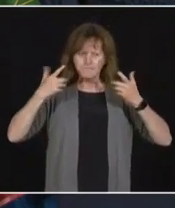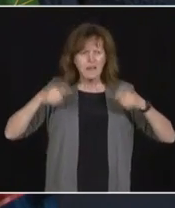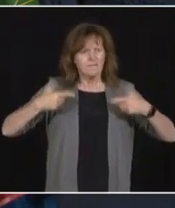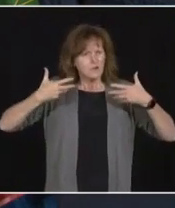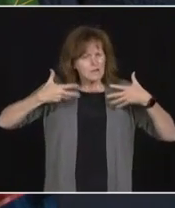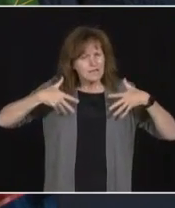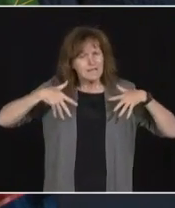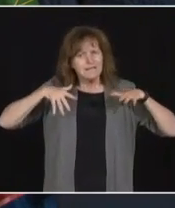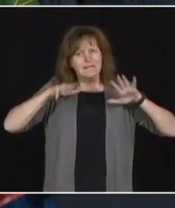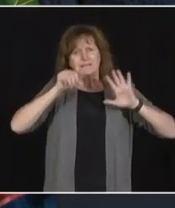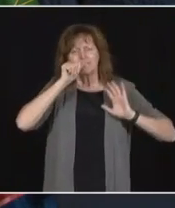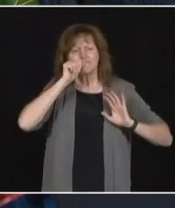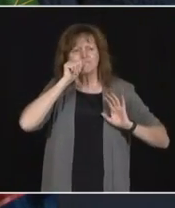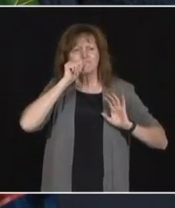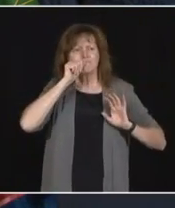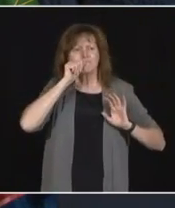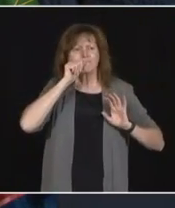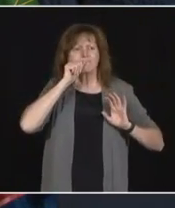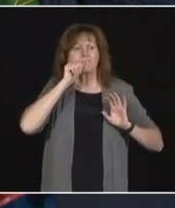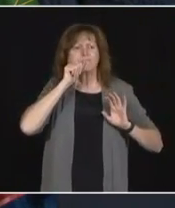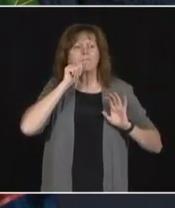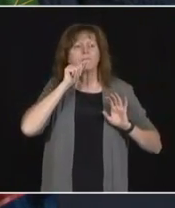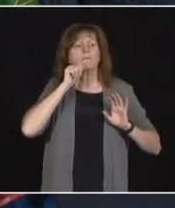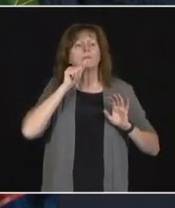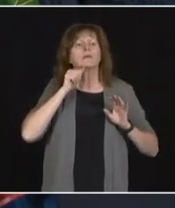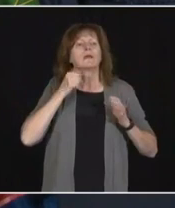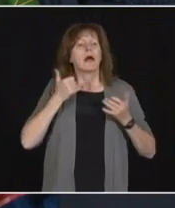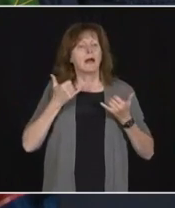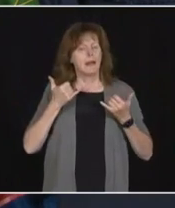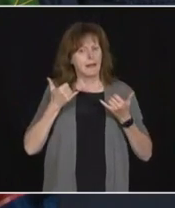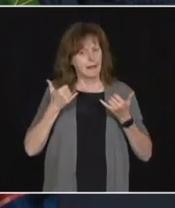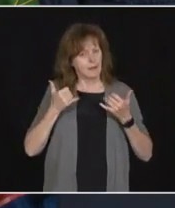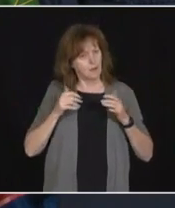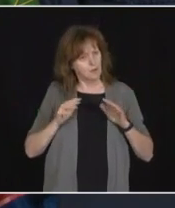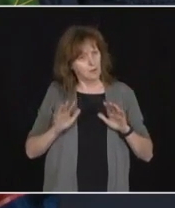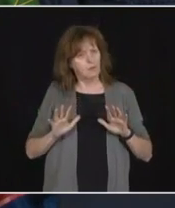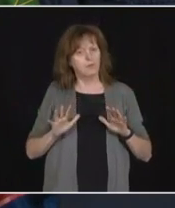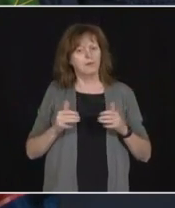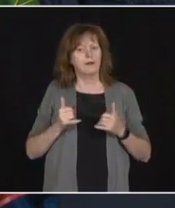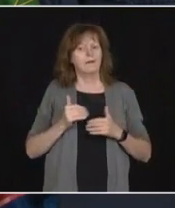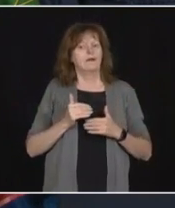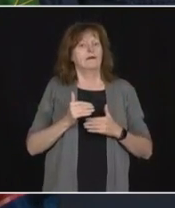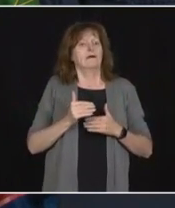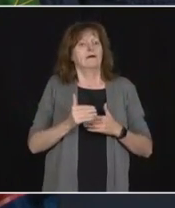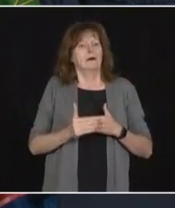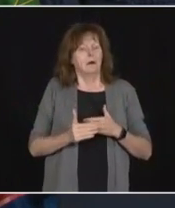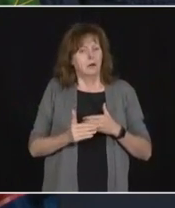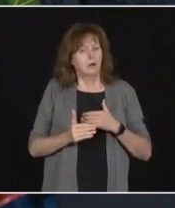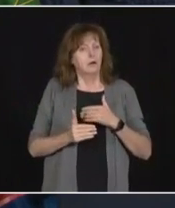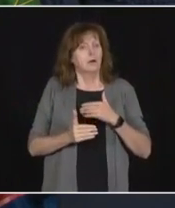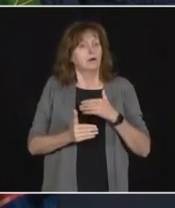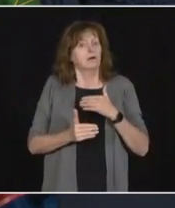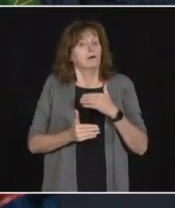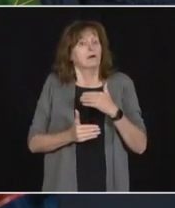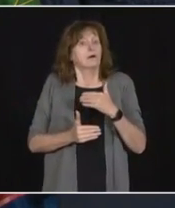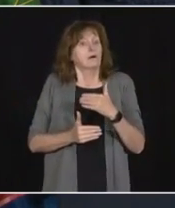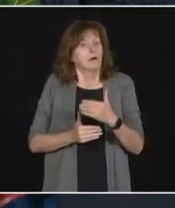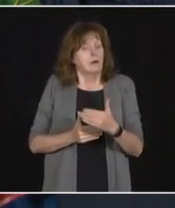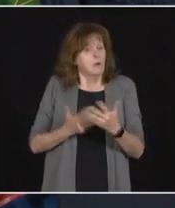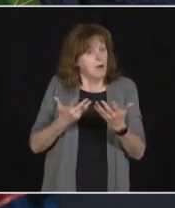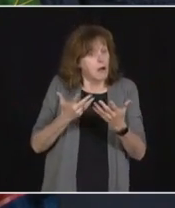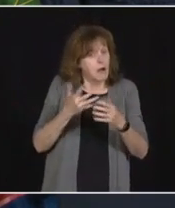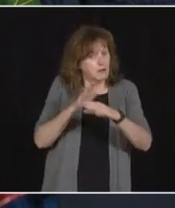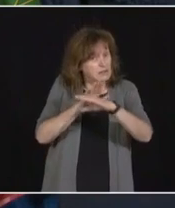to take an important step forward. And as a of Today, are announcing a cautious restart of visits starting on June the